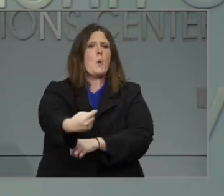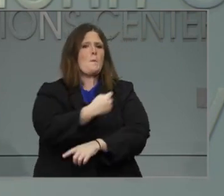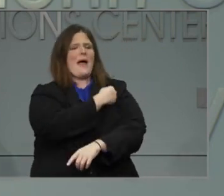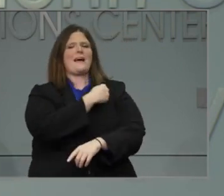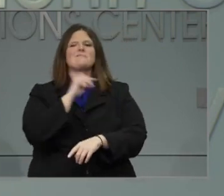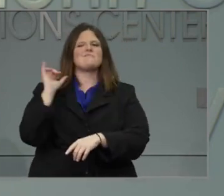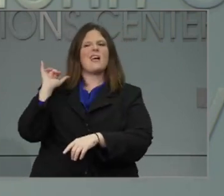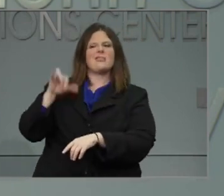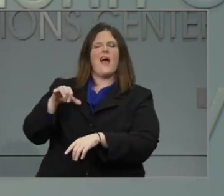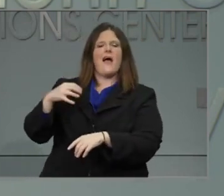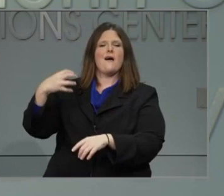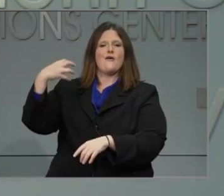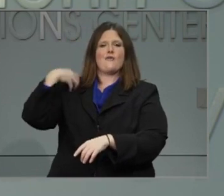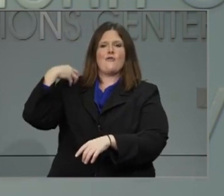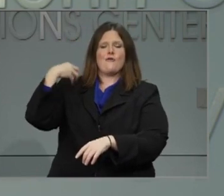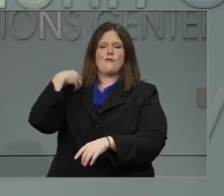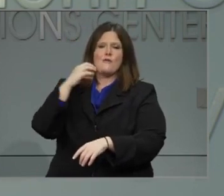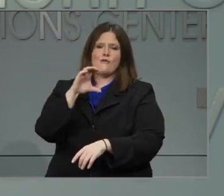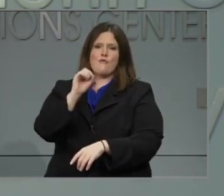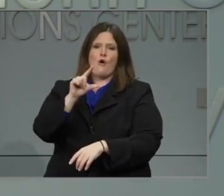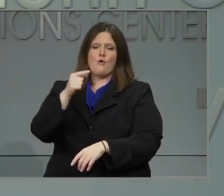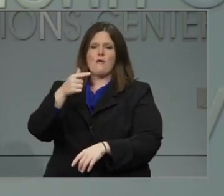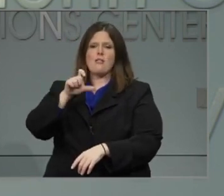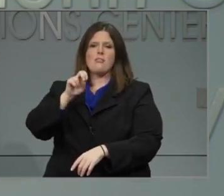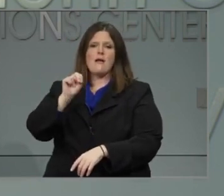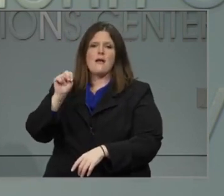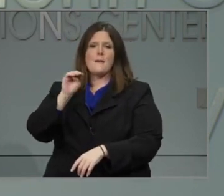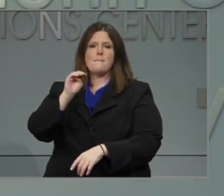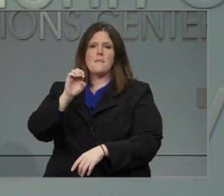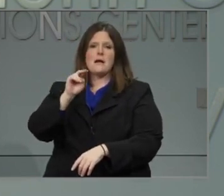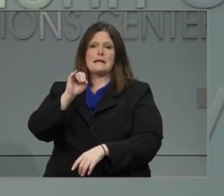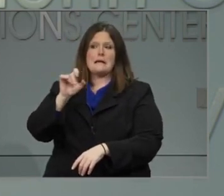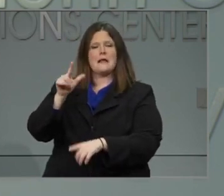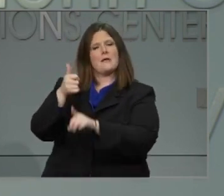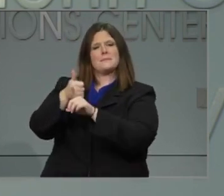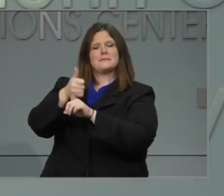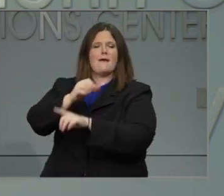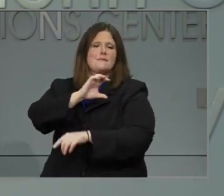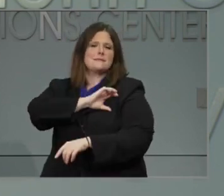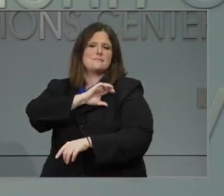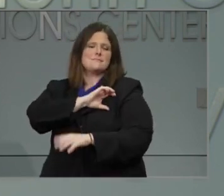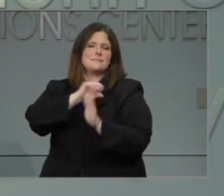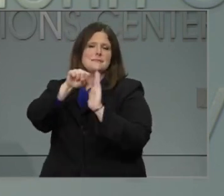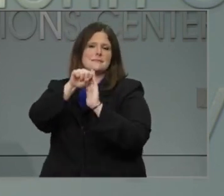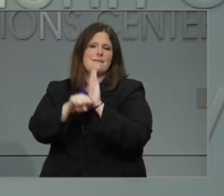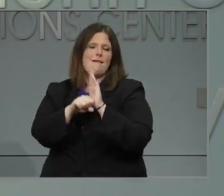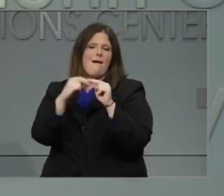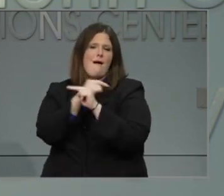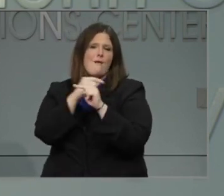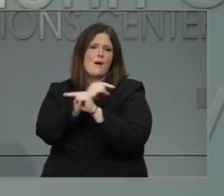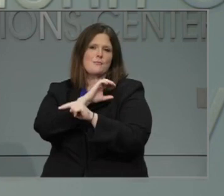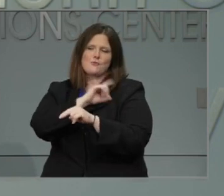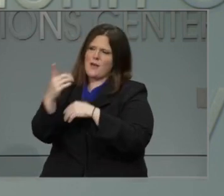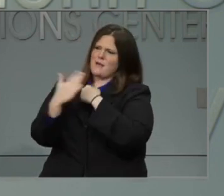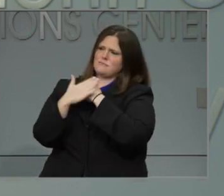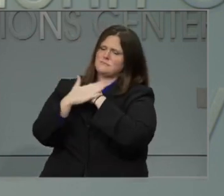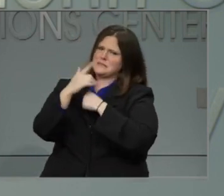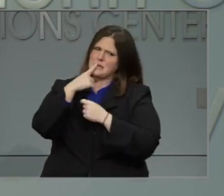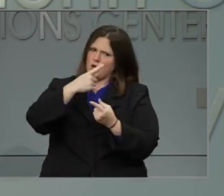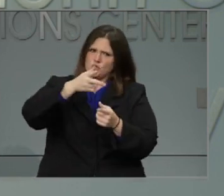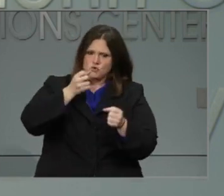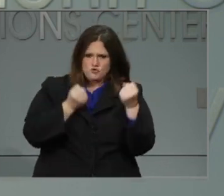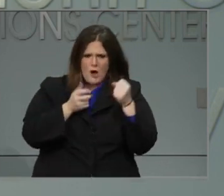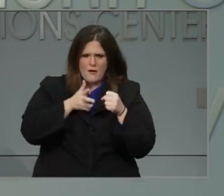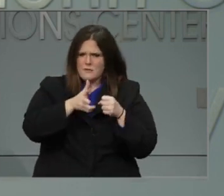commander of the State Highway Patrol. He and his team have seen too many tragic endings to drivers who decided to drive into flooded